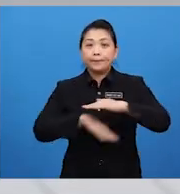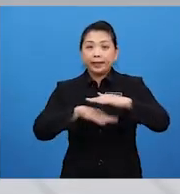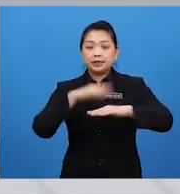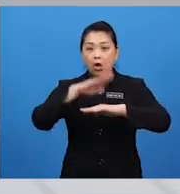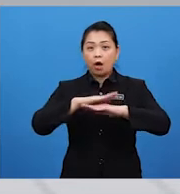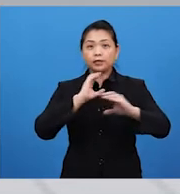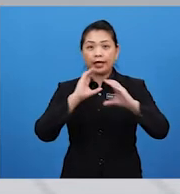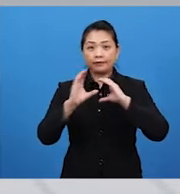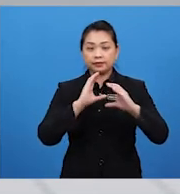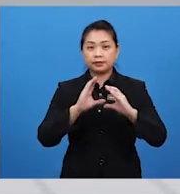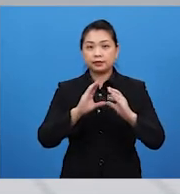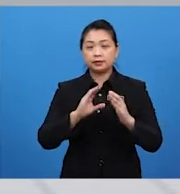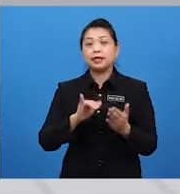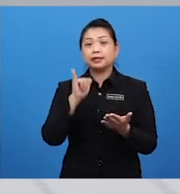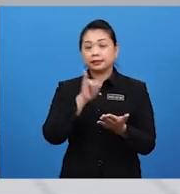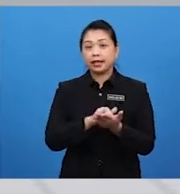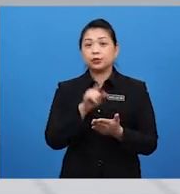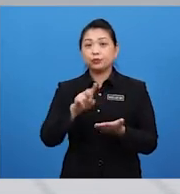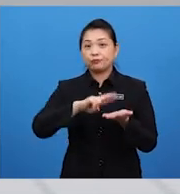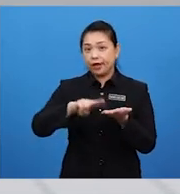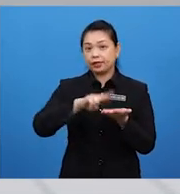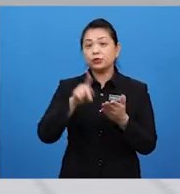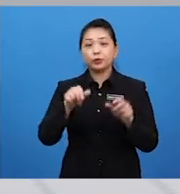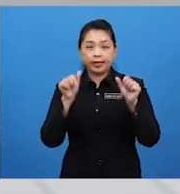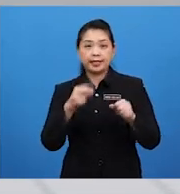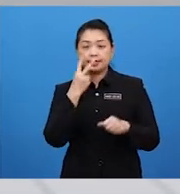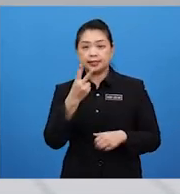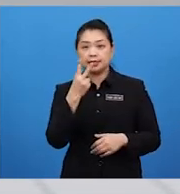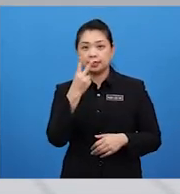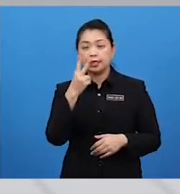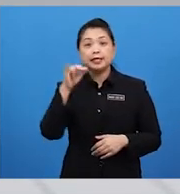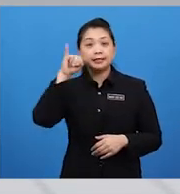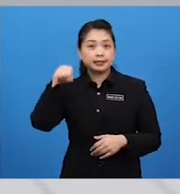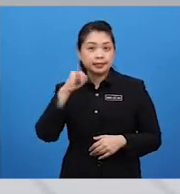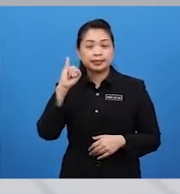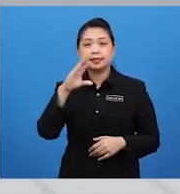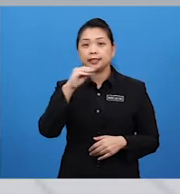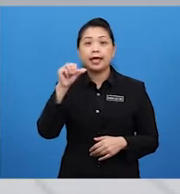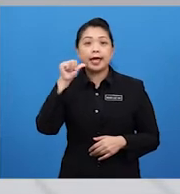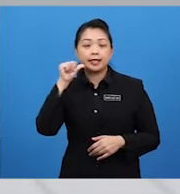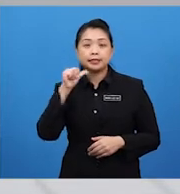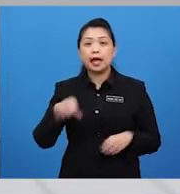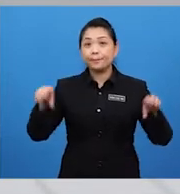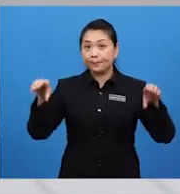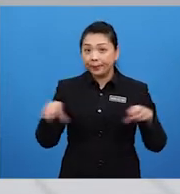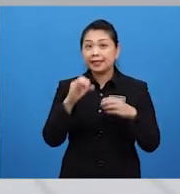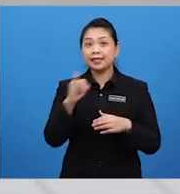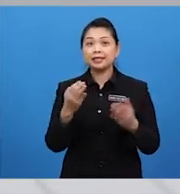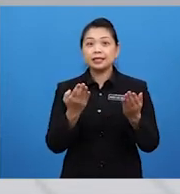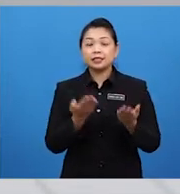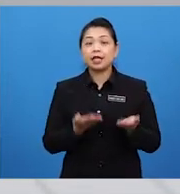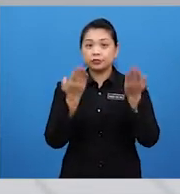on the conversation that you've read You can see that Jason and Alice are making suggestions